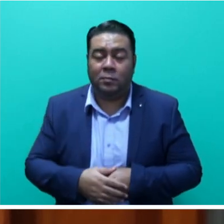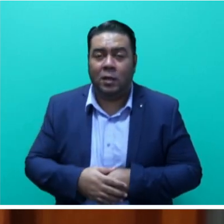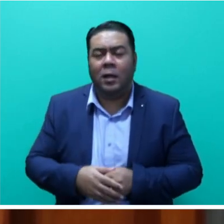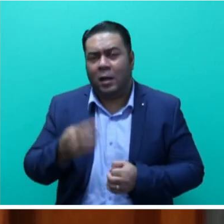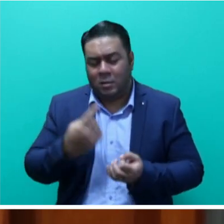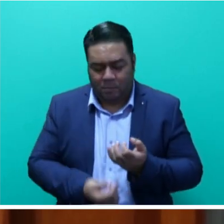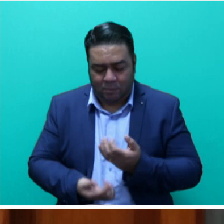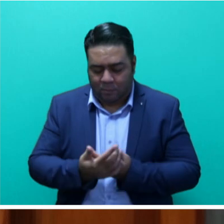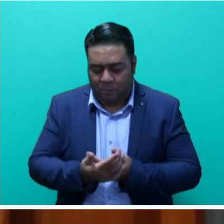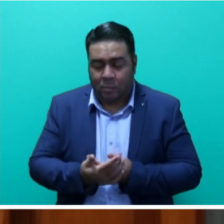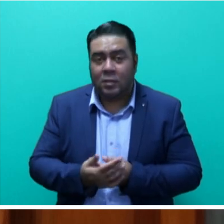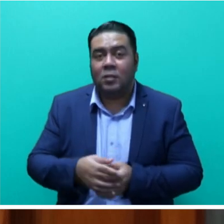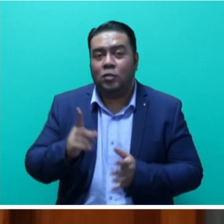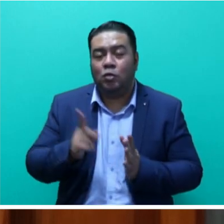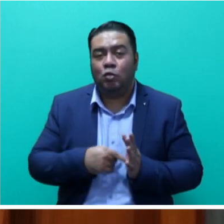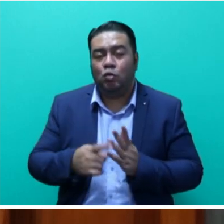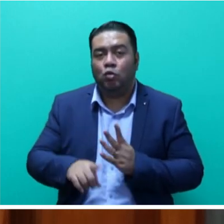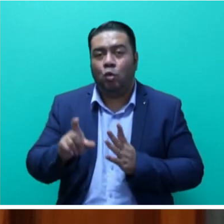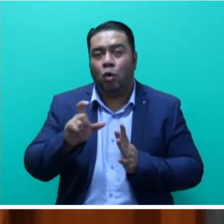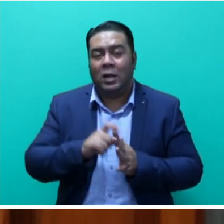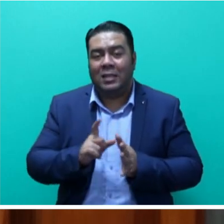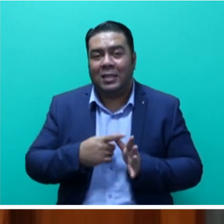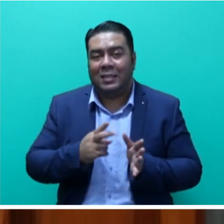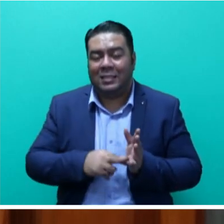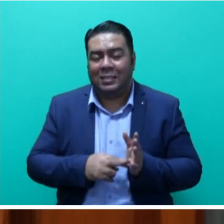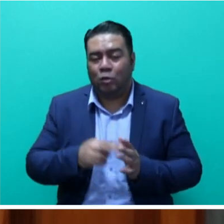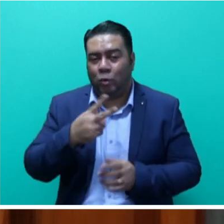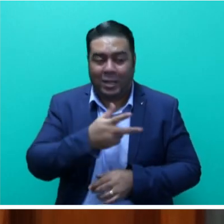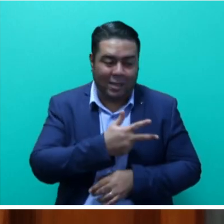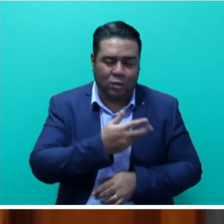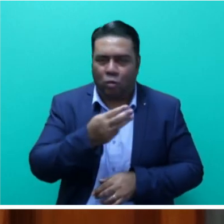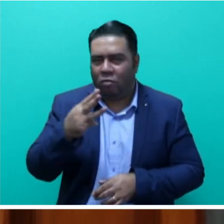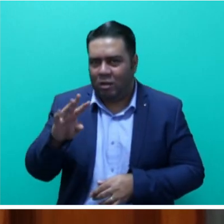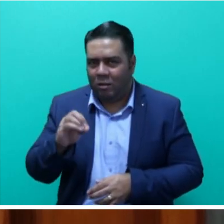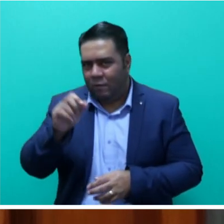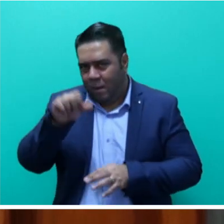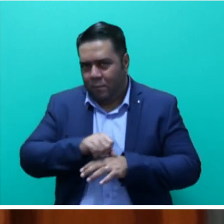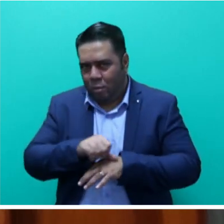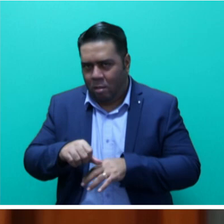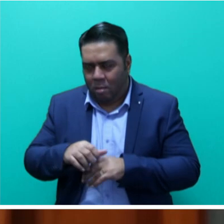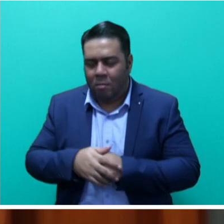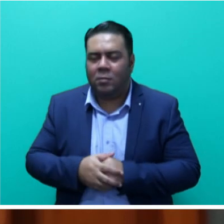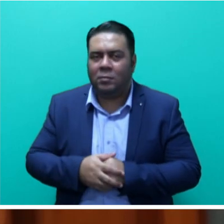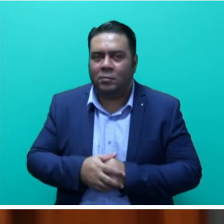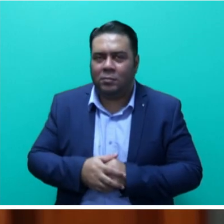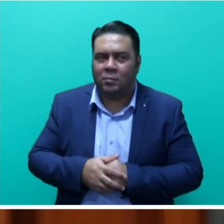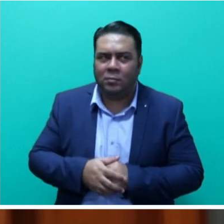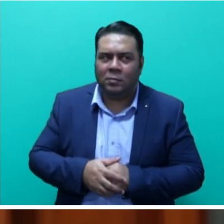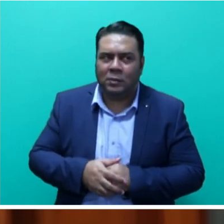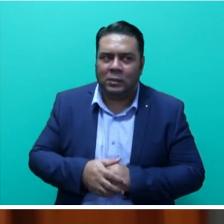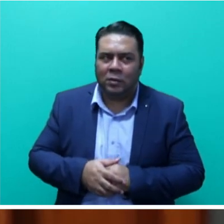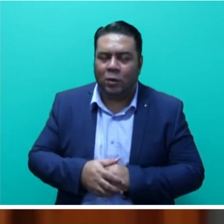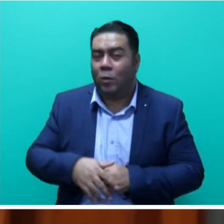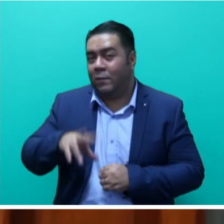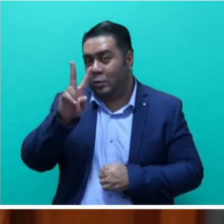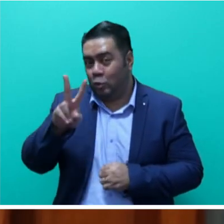held in Jordan from the 28th to the 30th of April. Mr. Speaker, sir, there were two, actually, Pacific